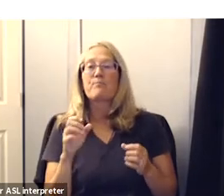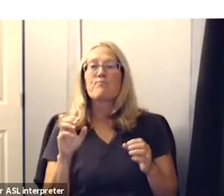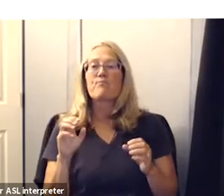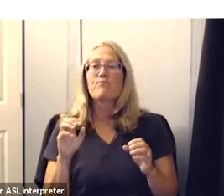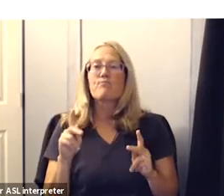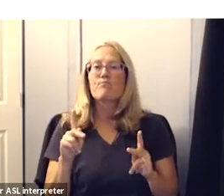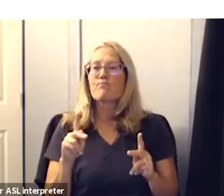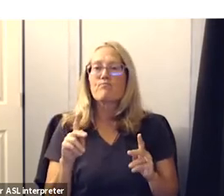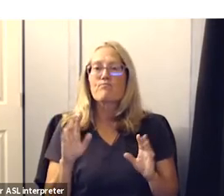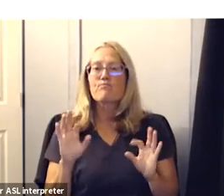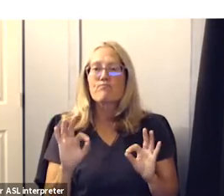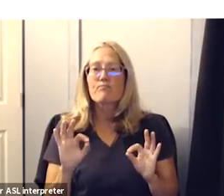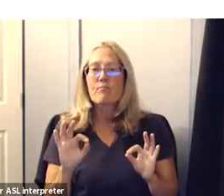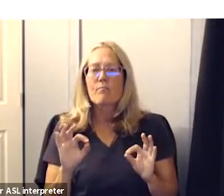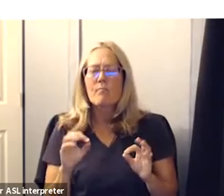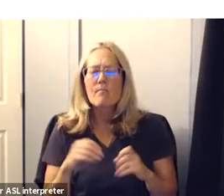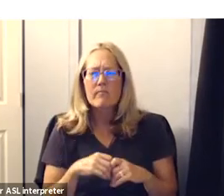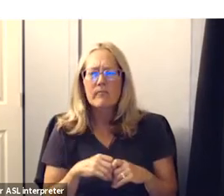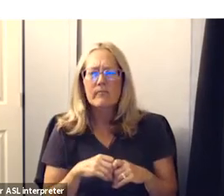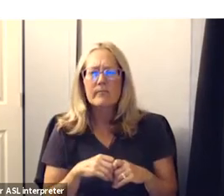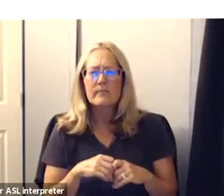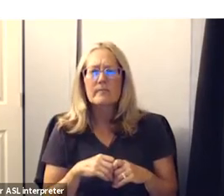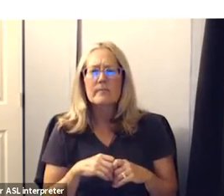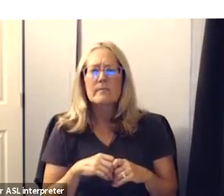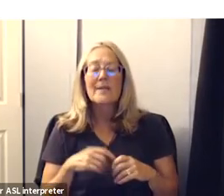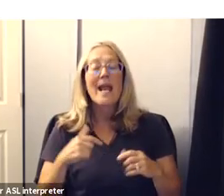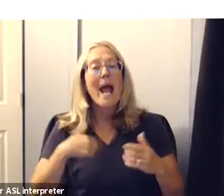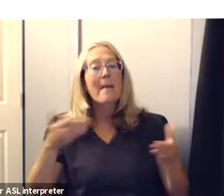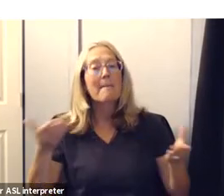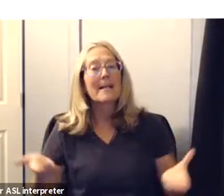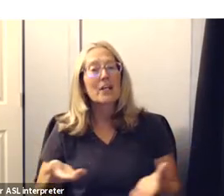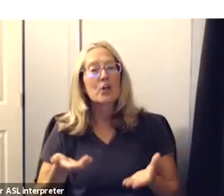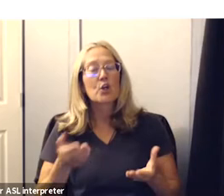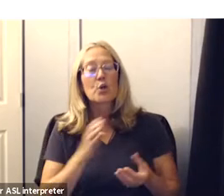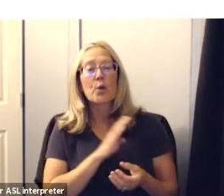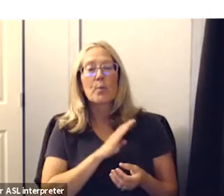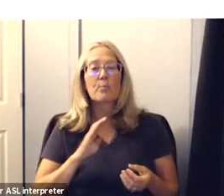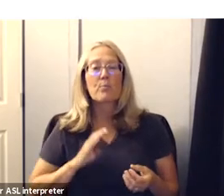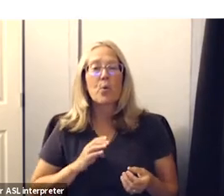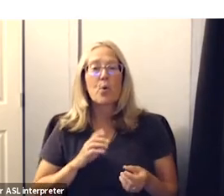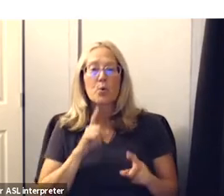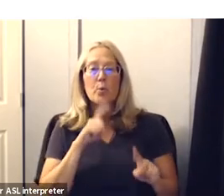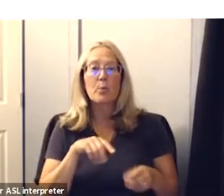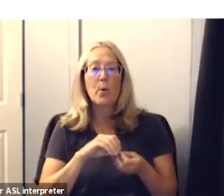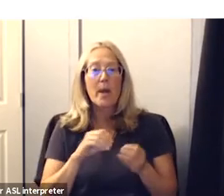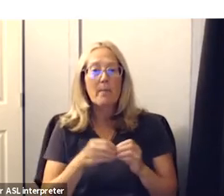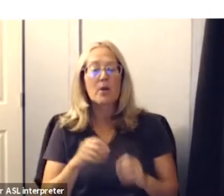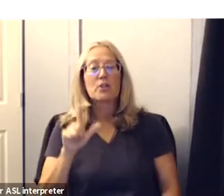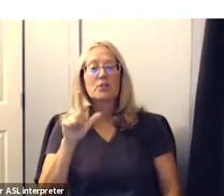um so here we are board report number 24.